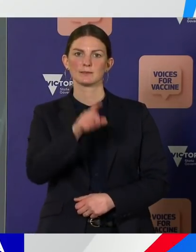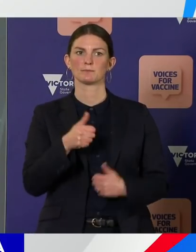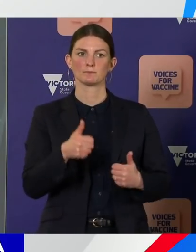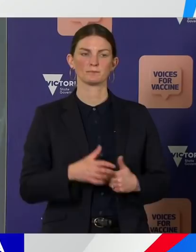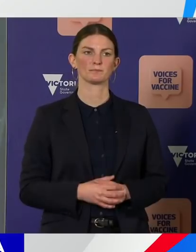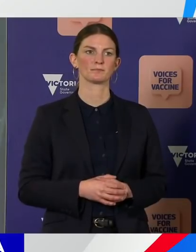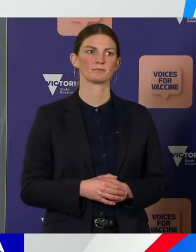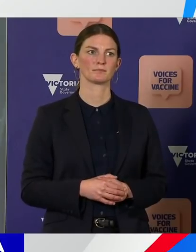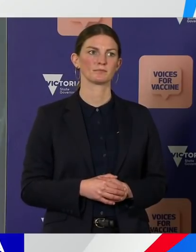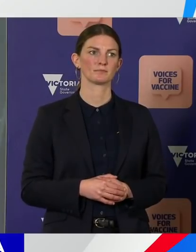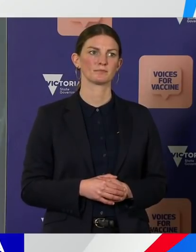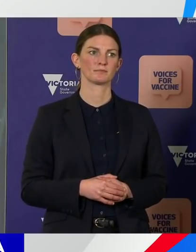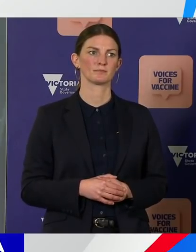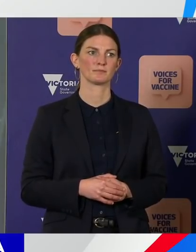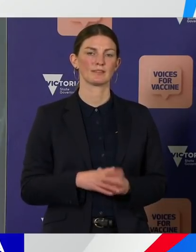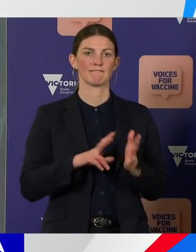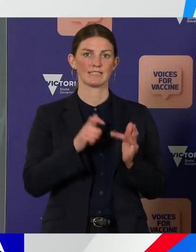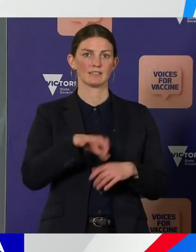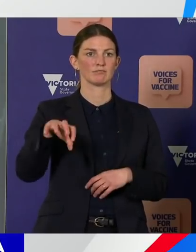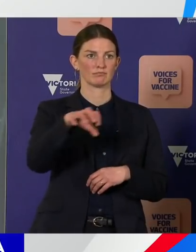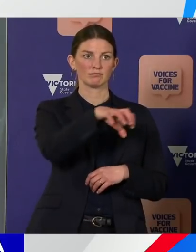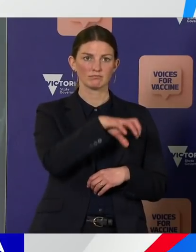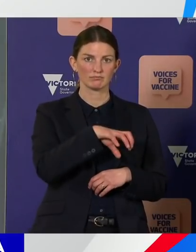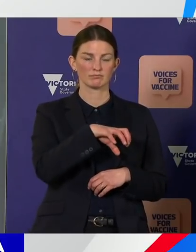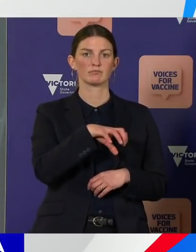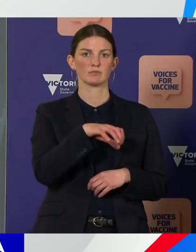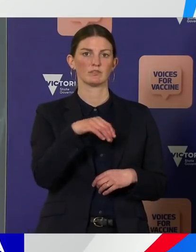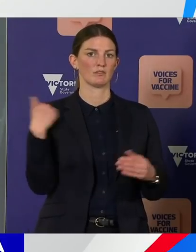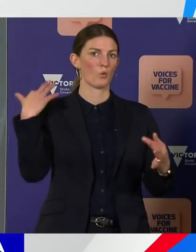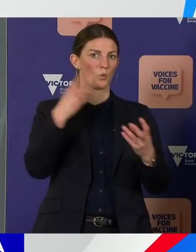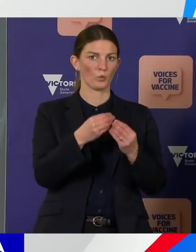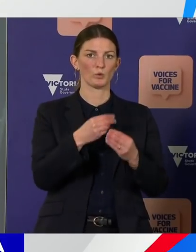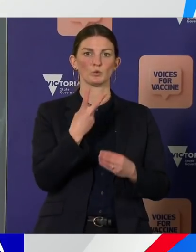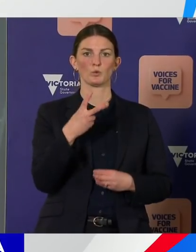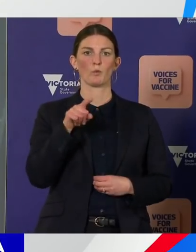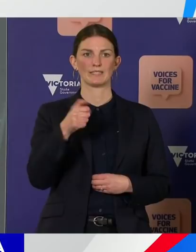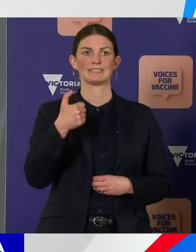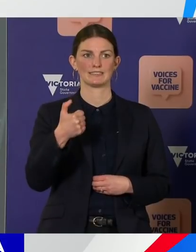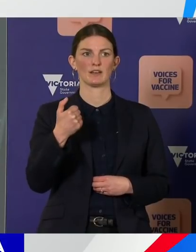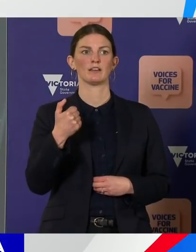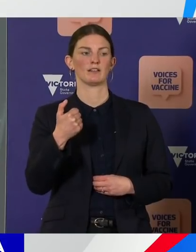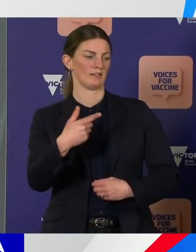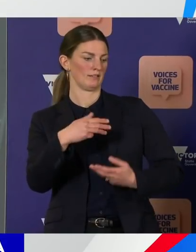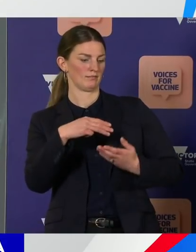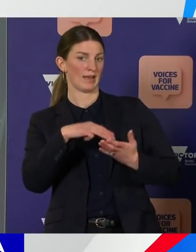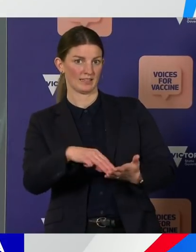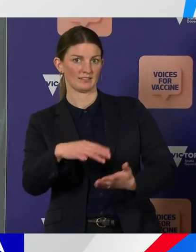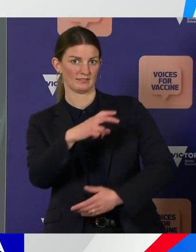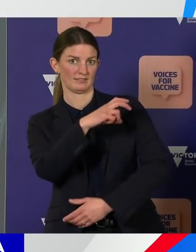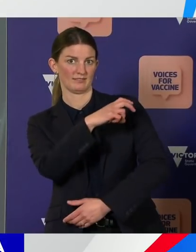our state-run clinics, are now at 2.61 million vaccines being delivered through those clinics.